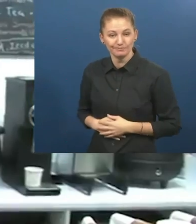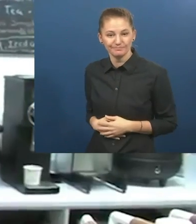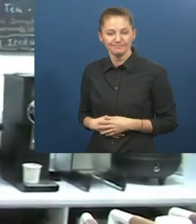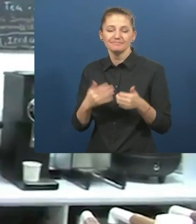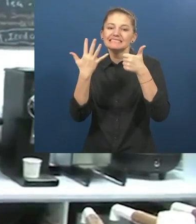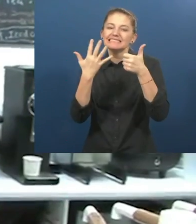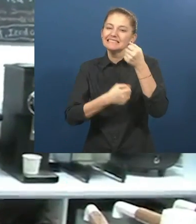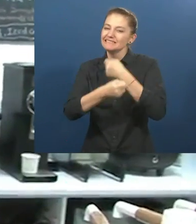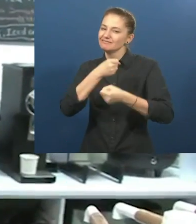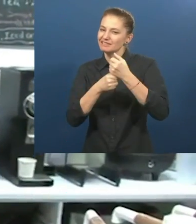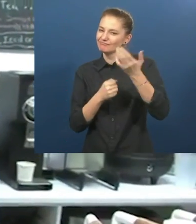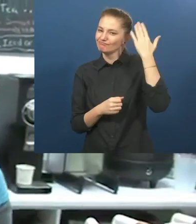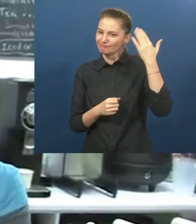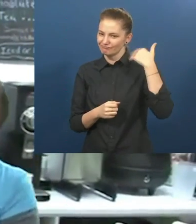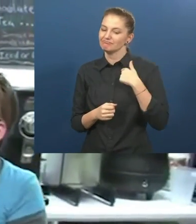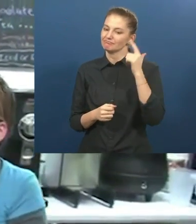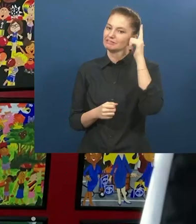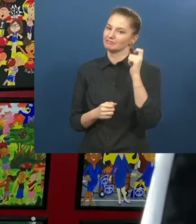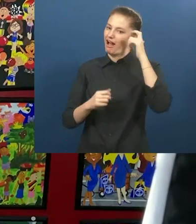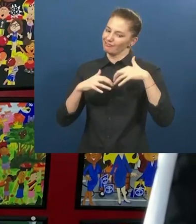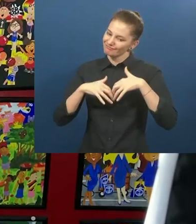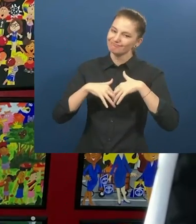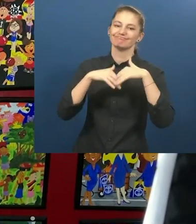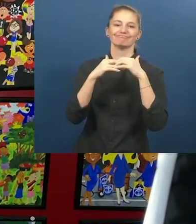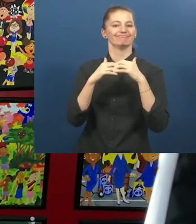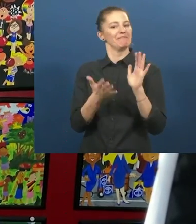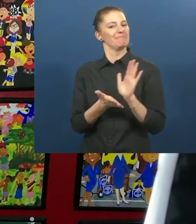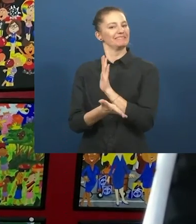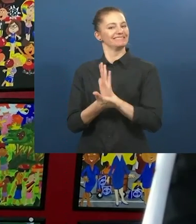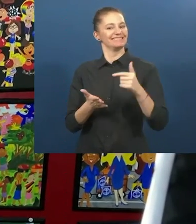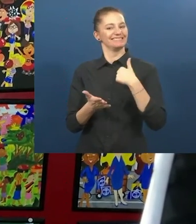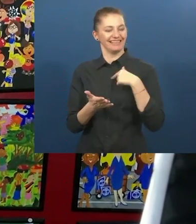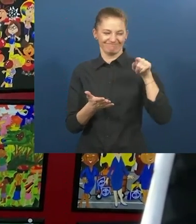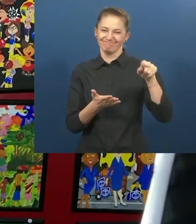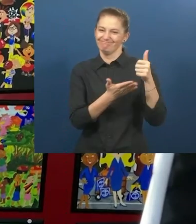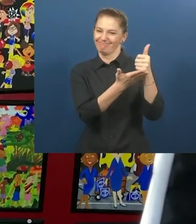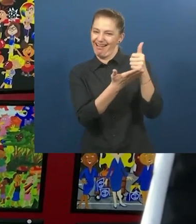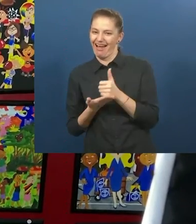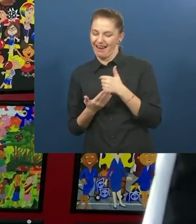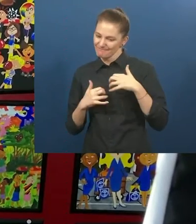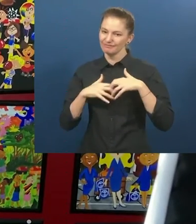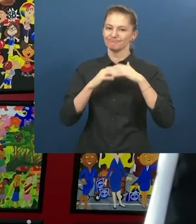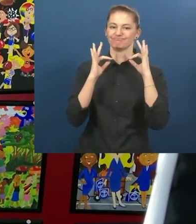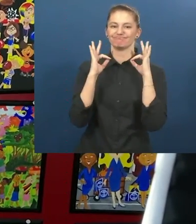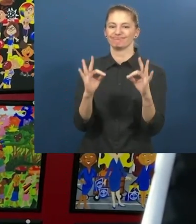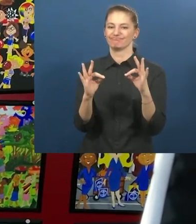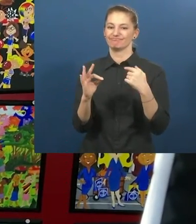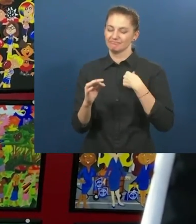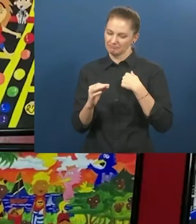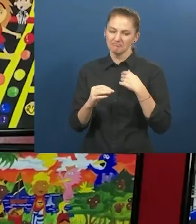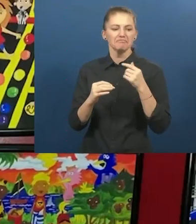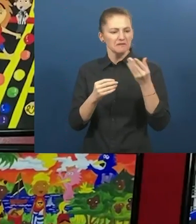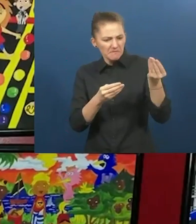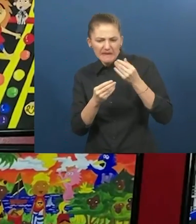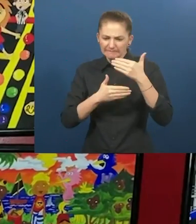Six years ago, I was able to start my business using a customized strategy.